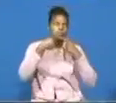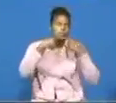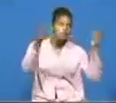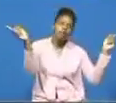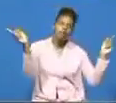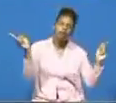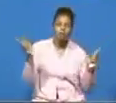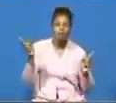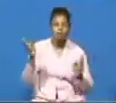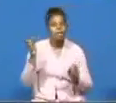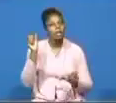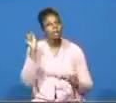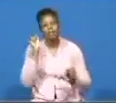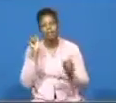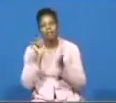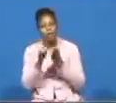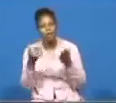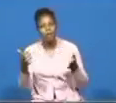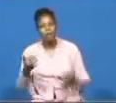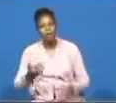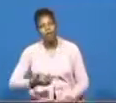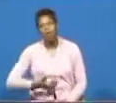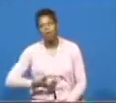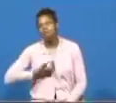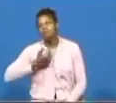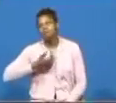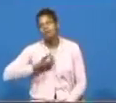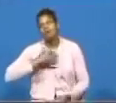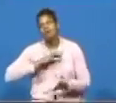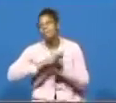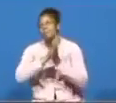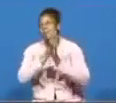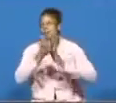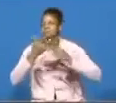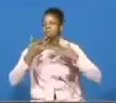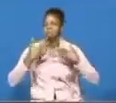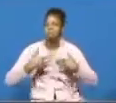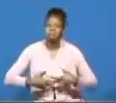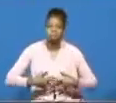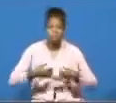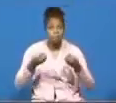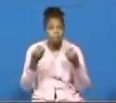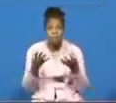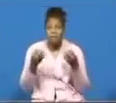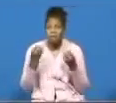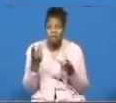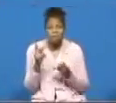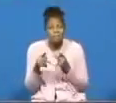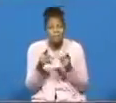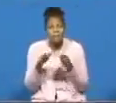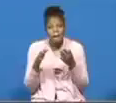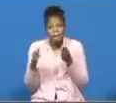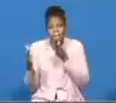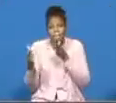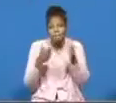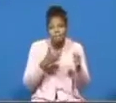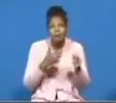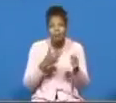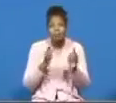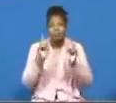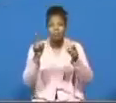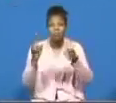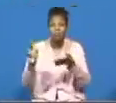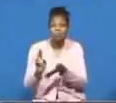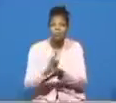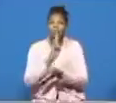that her soul had grown discouraged many people had plans uh to further their education